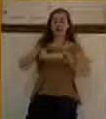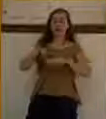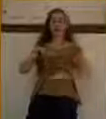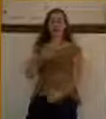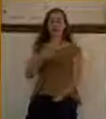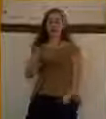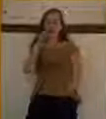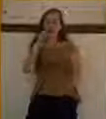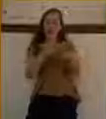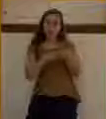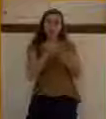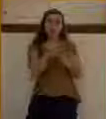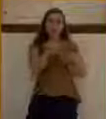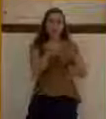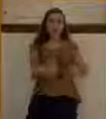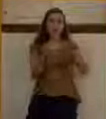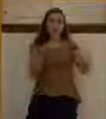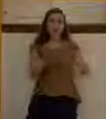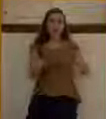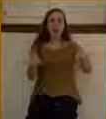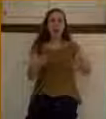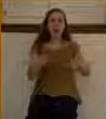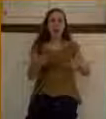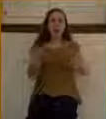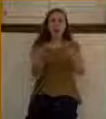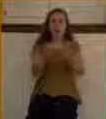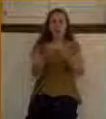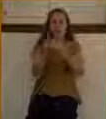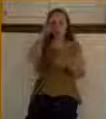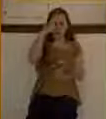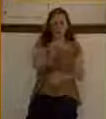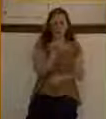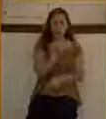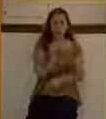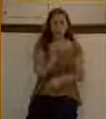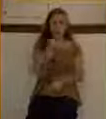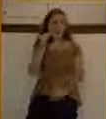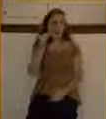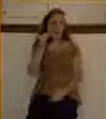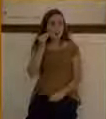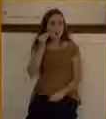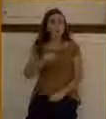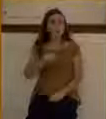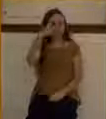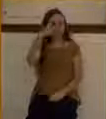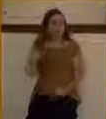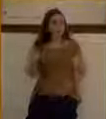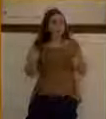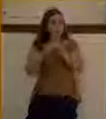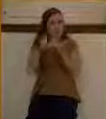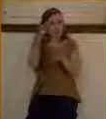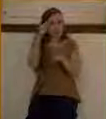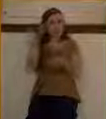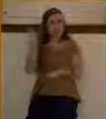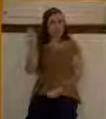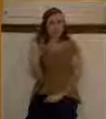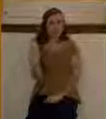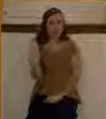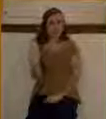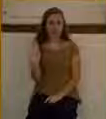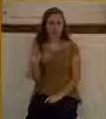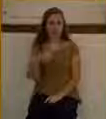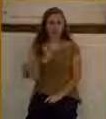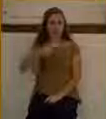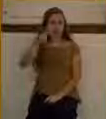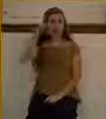there. And I think this is the same of Bartimaeus. I think that he was situated there at Jericho